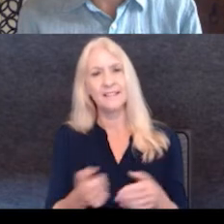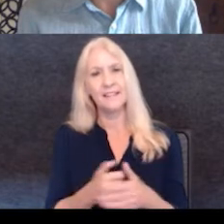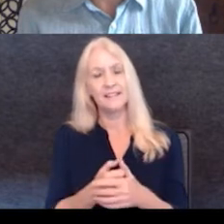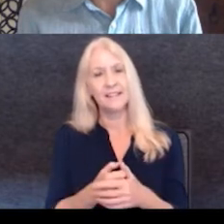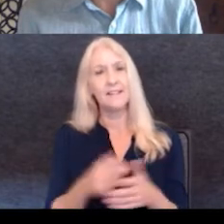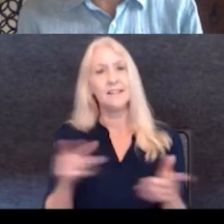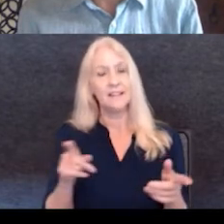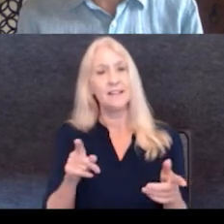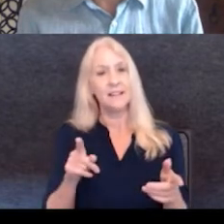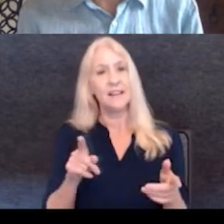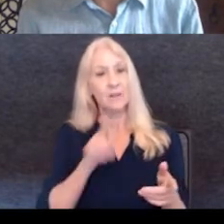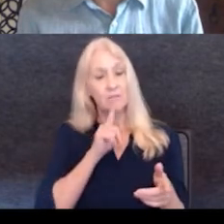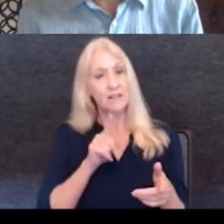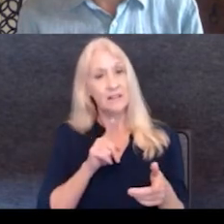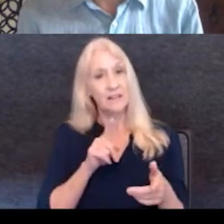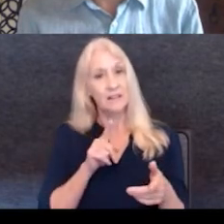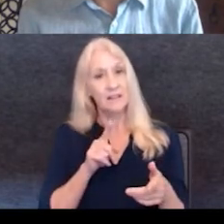ended up being a huge benefit, right?